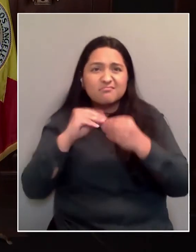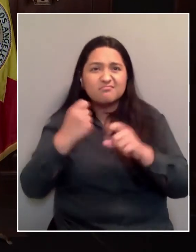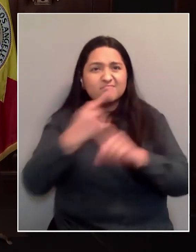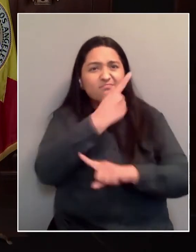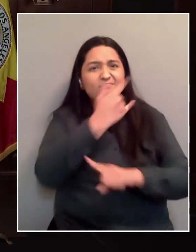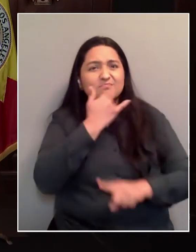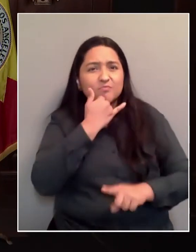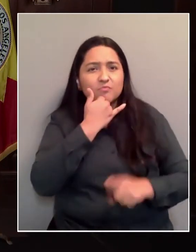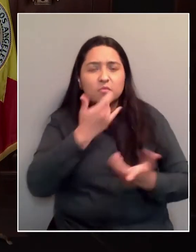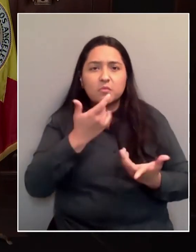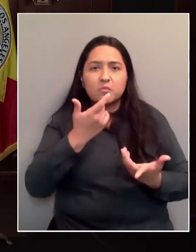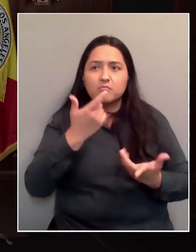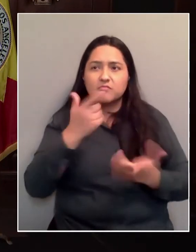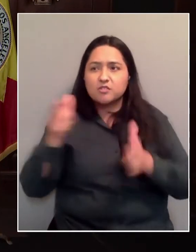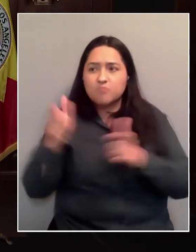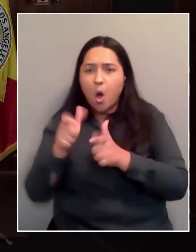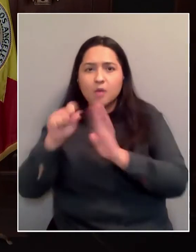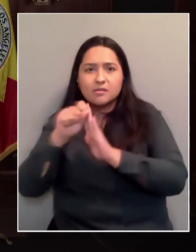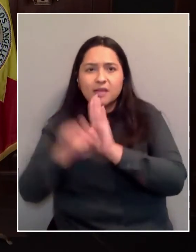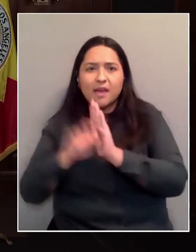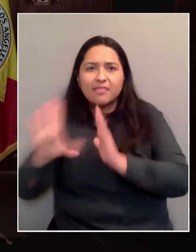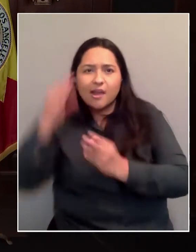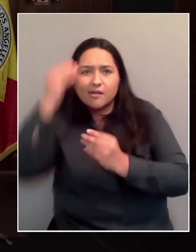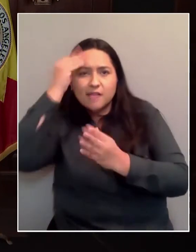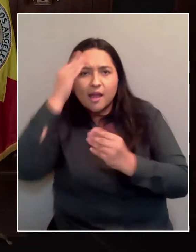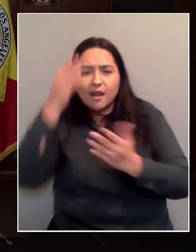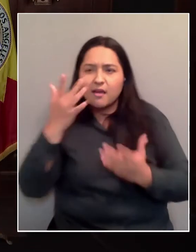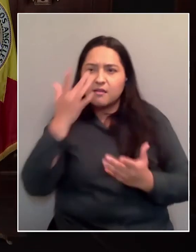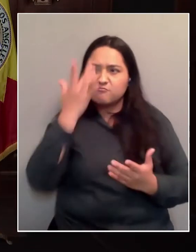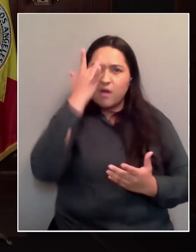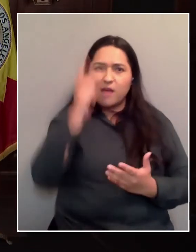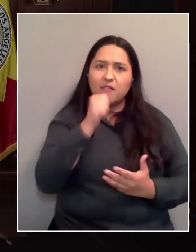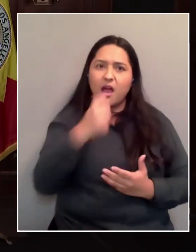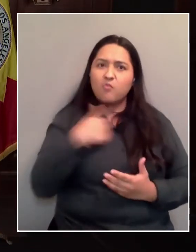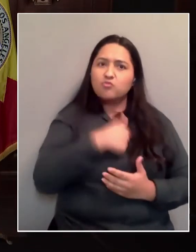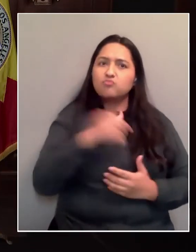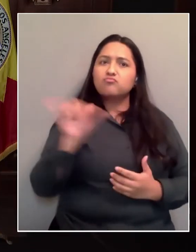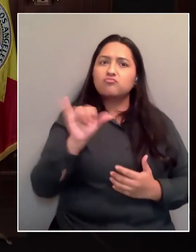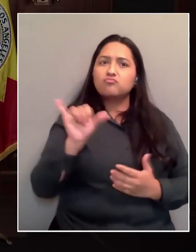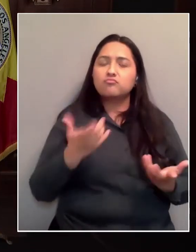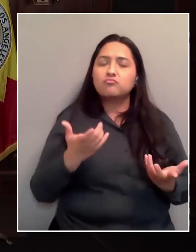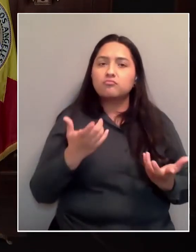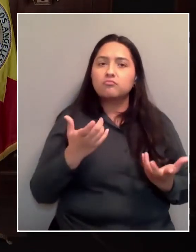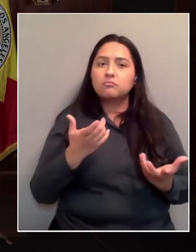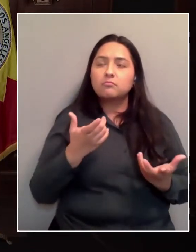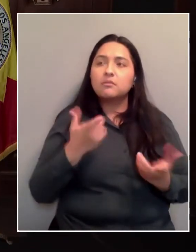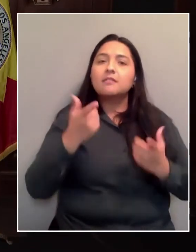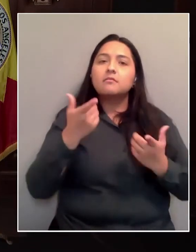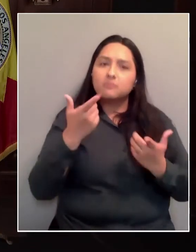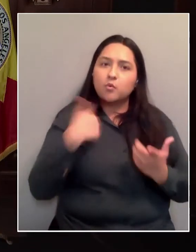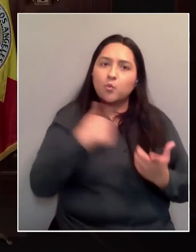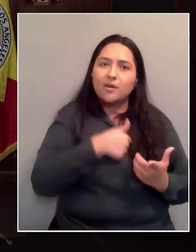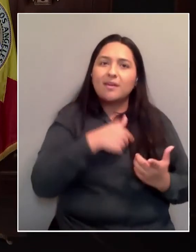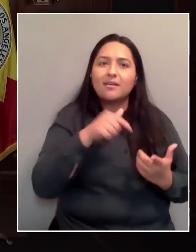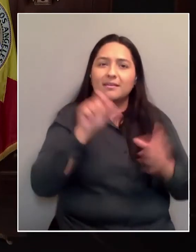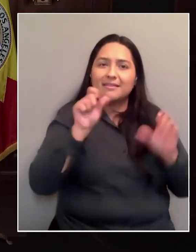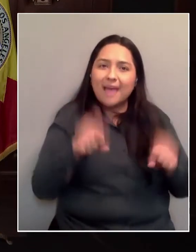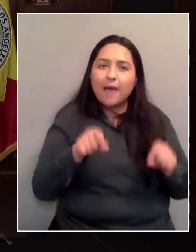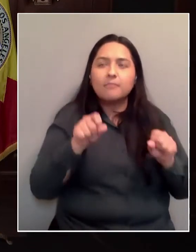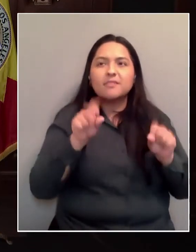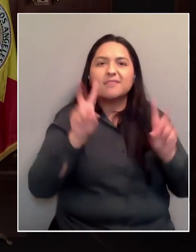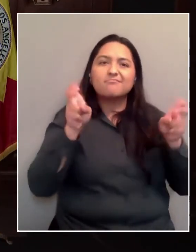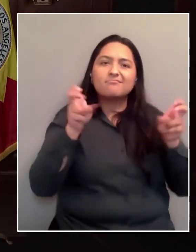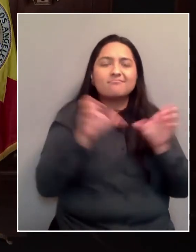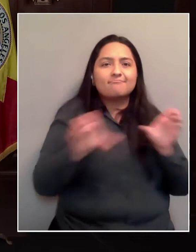smaller state does? And maybe they can help us by treating us more like a state, giving us more direct supply ourselves, asking us for